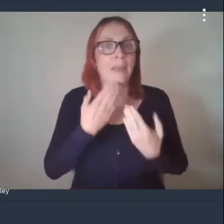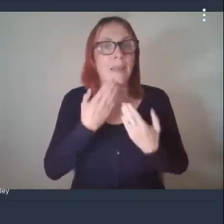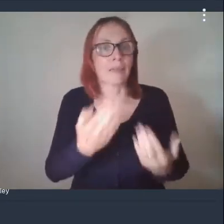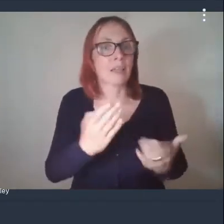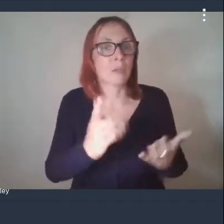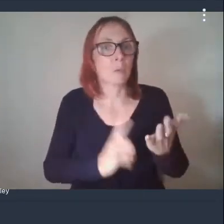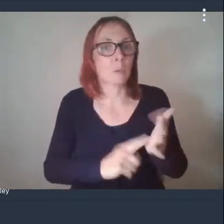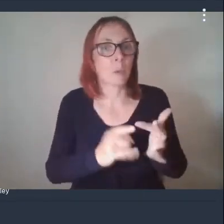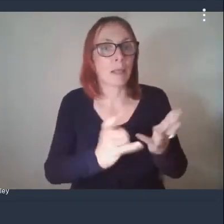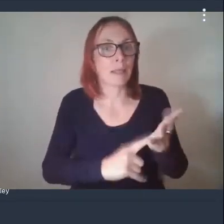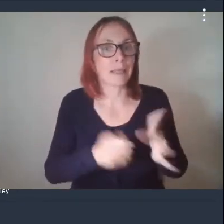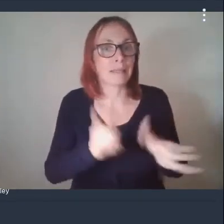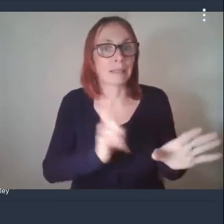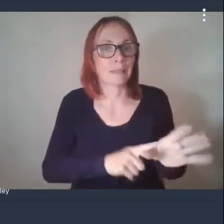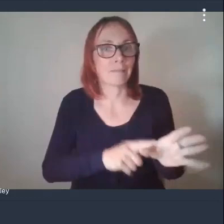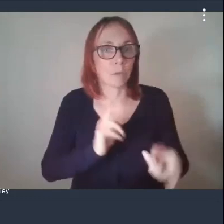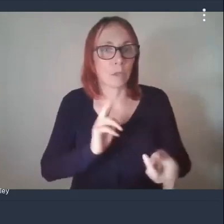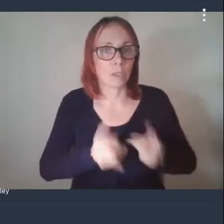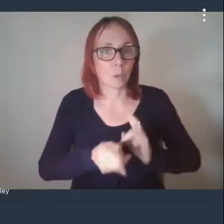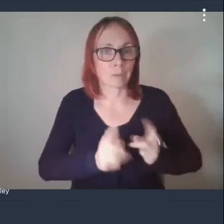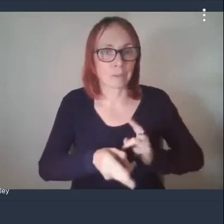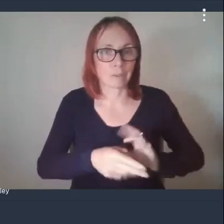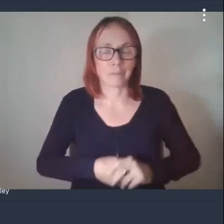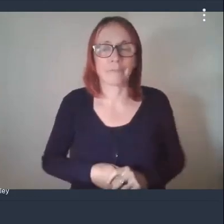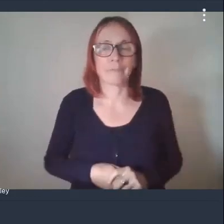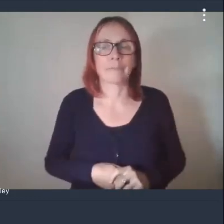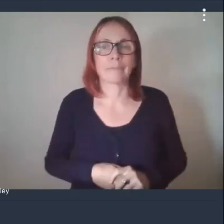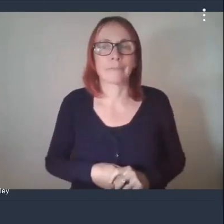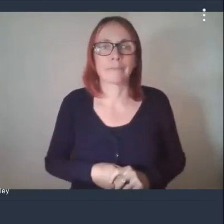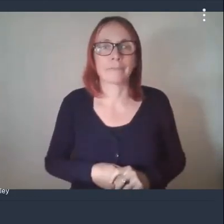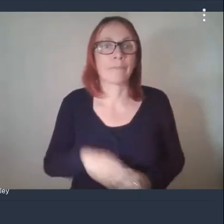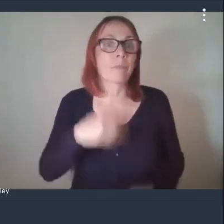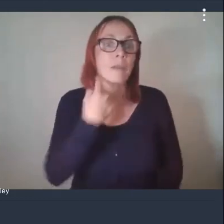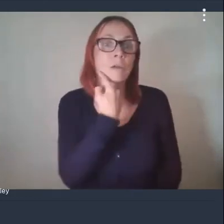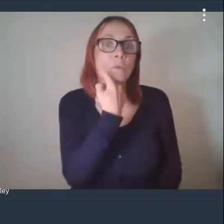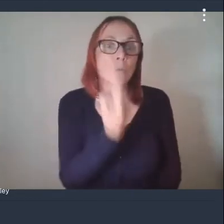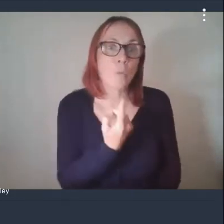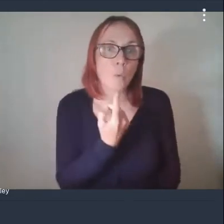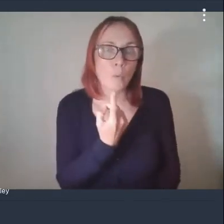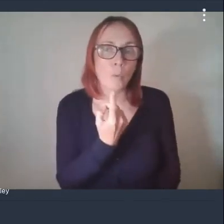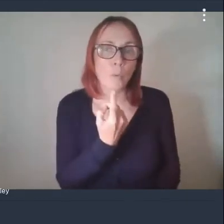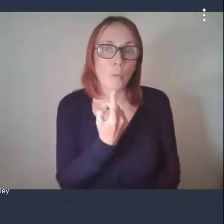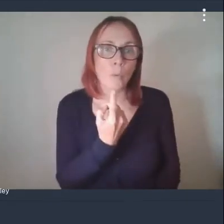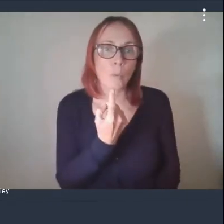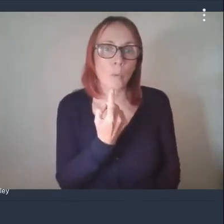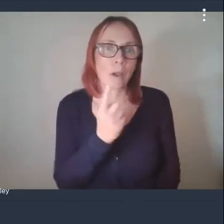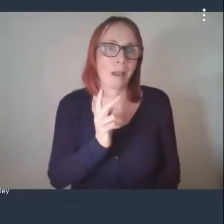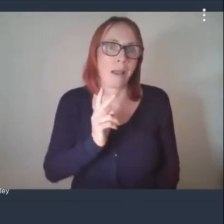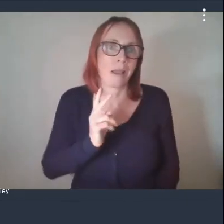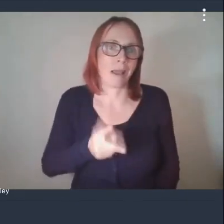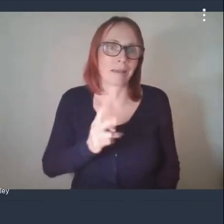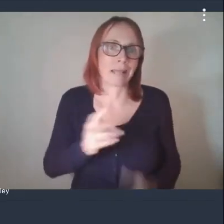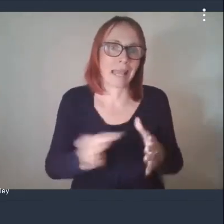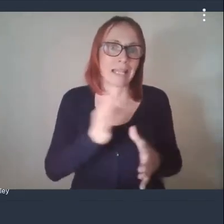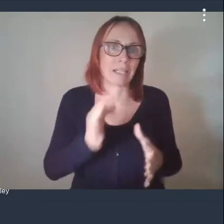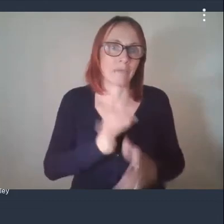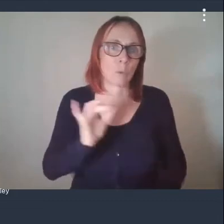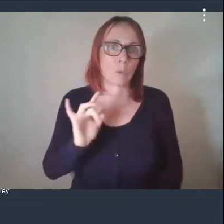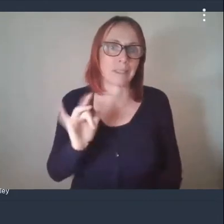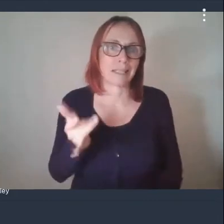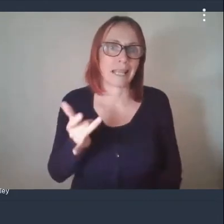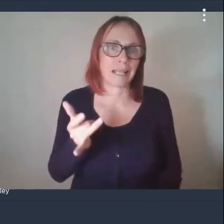interpreting again um tomorrow we have another let's interview at 10 8 with shield